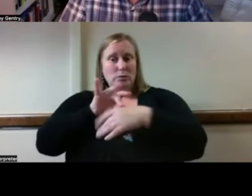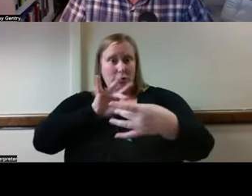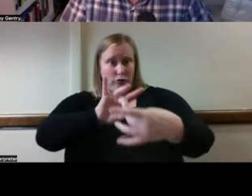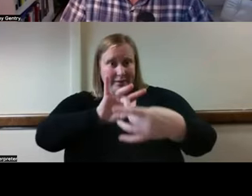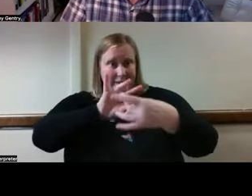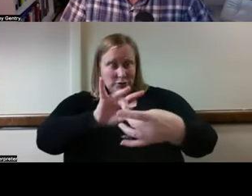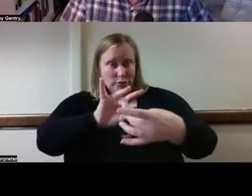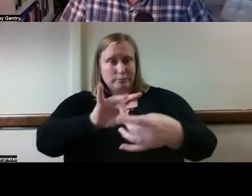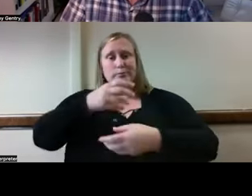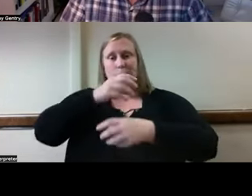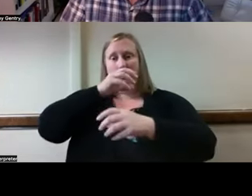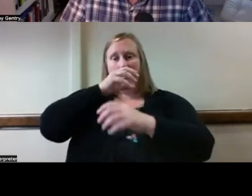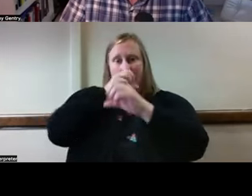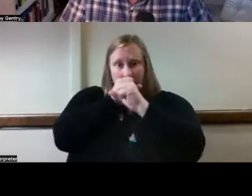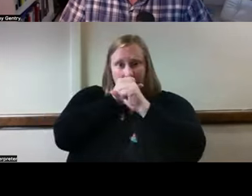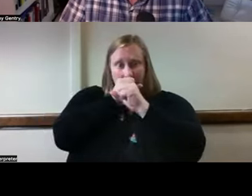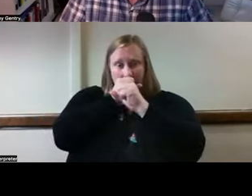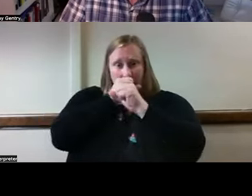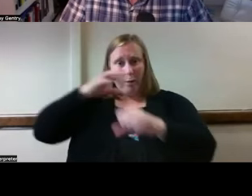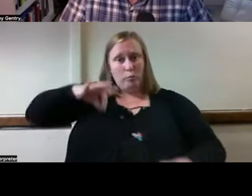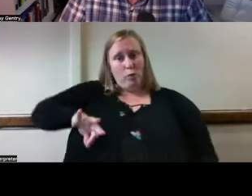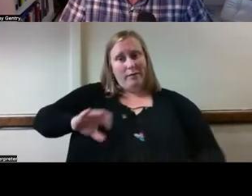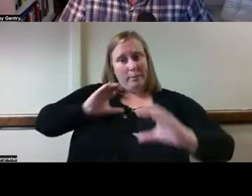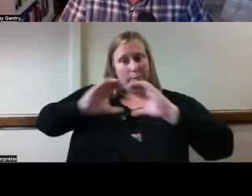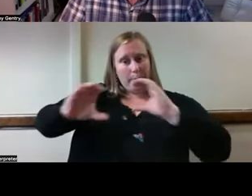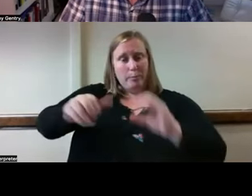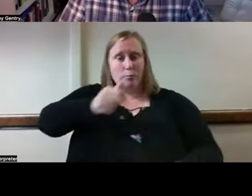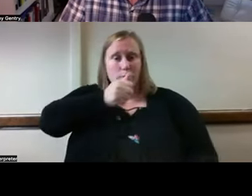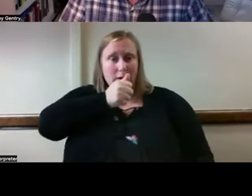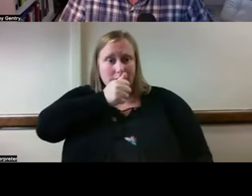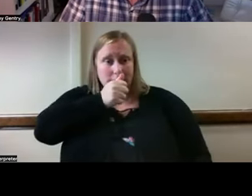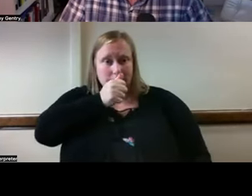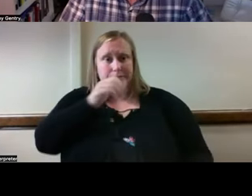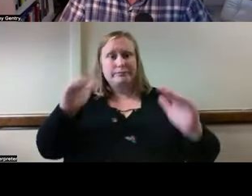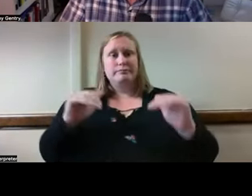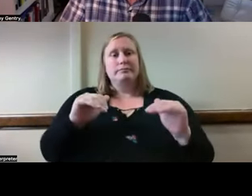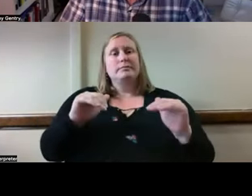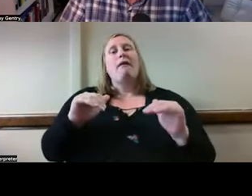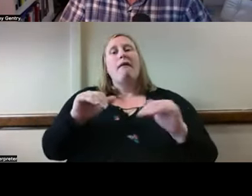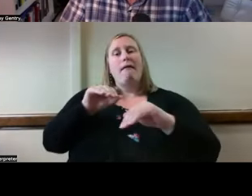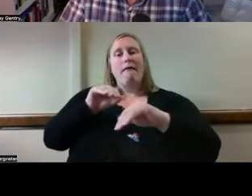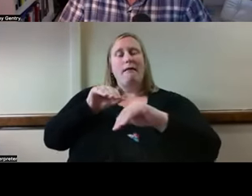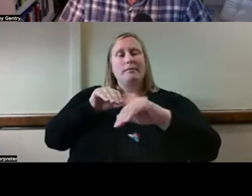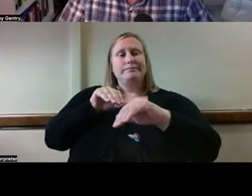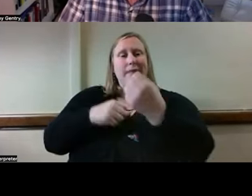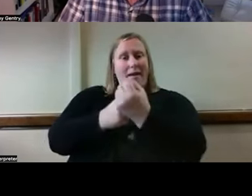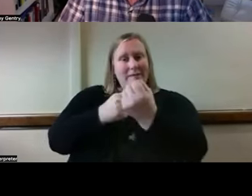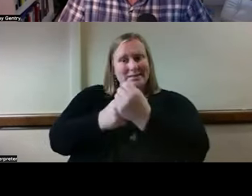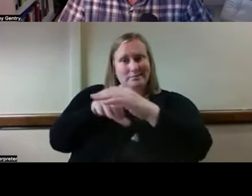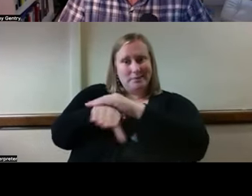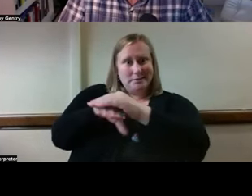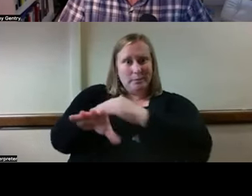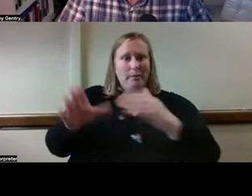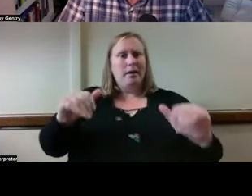confidentiality, privileged communication and privacy, advocacy and accessibility, professional